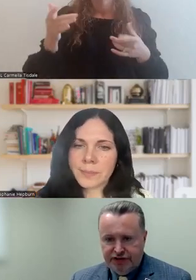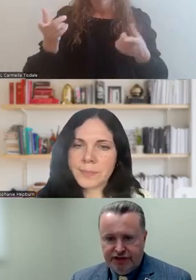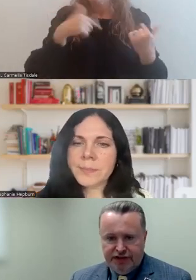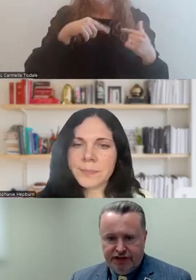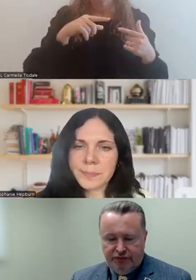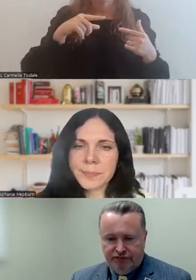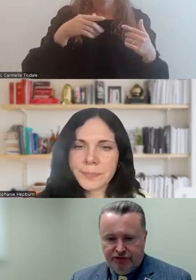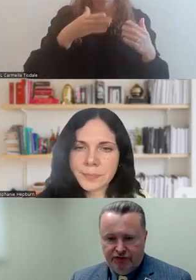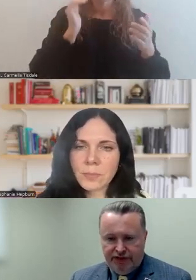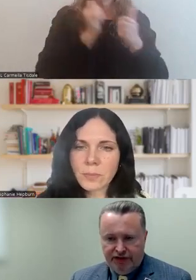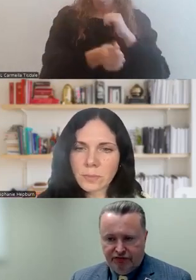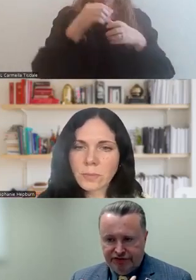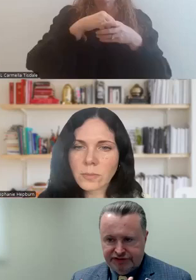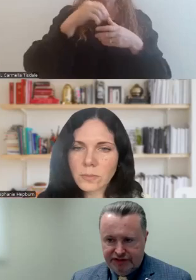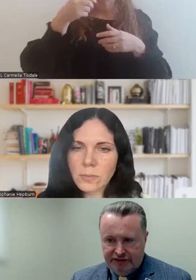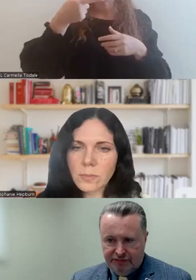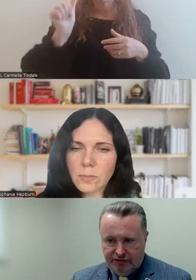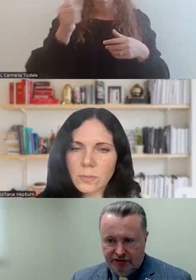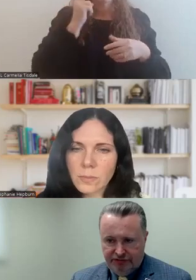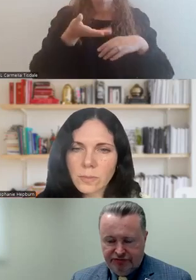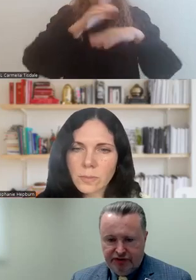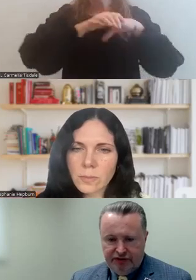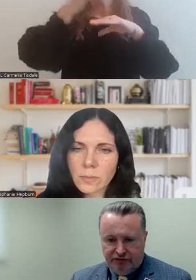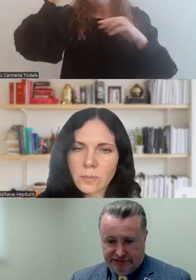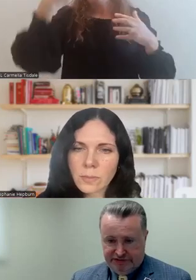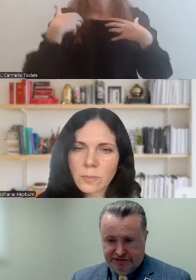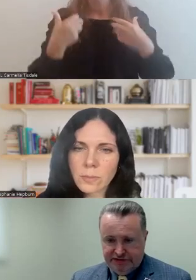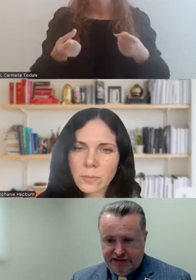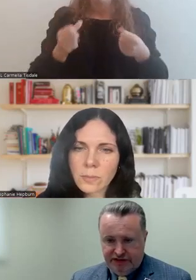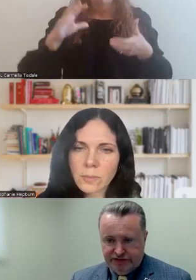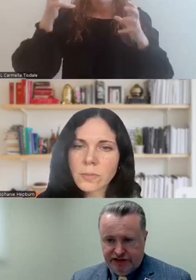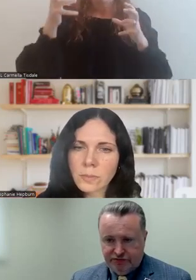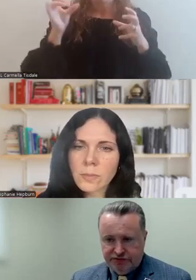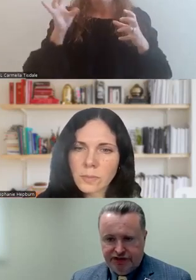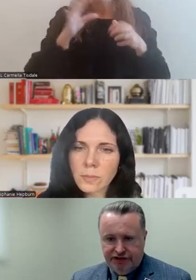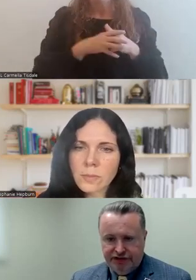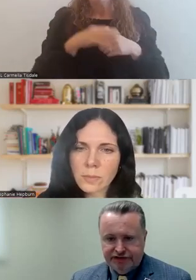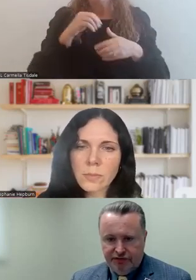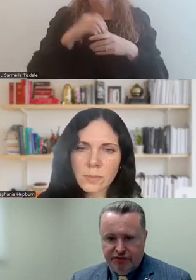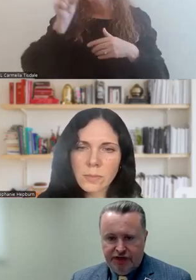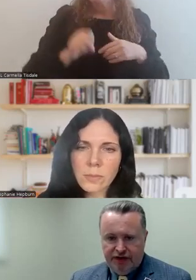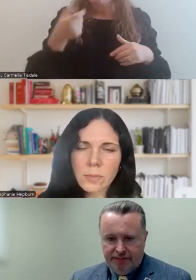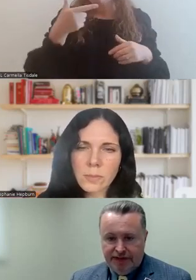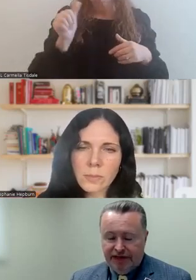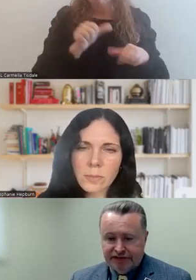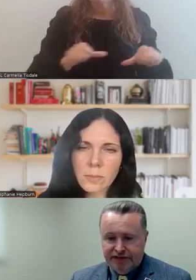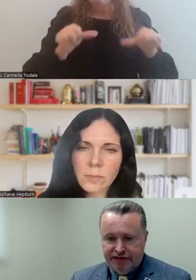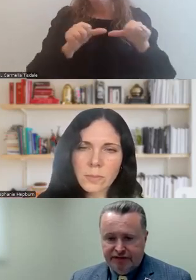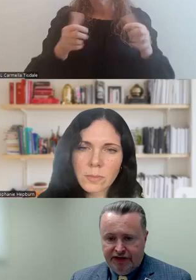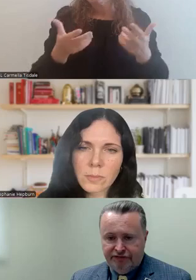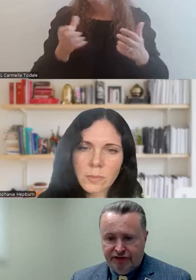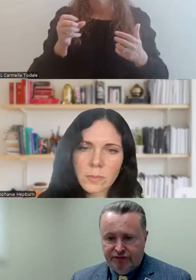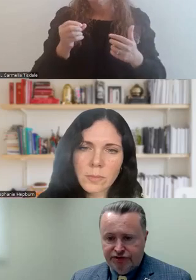Georgia, we saw an increase in mental health crises in our South Georgia area, so, but